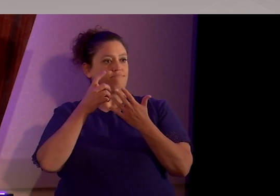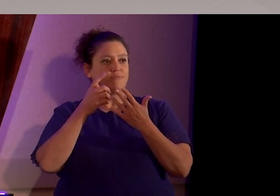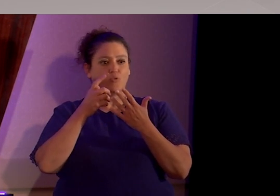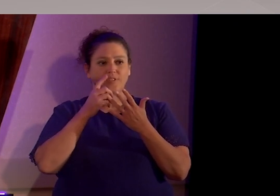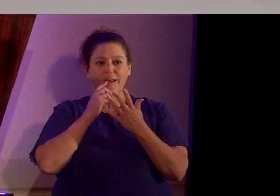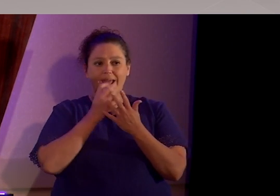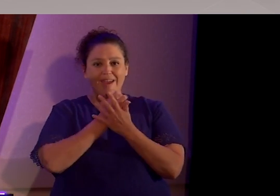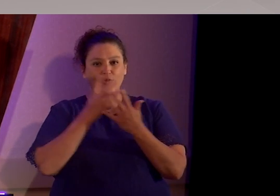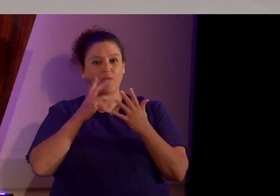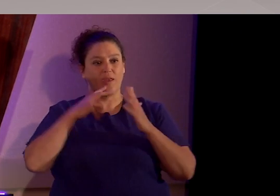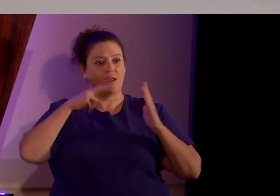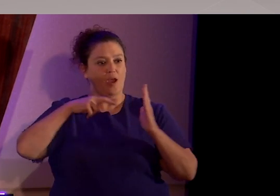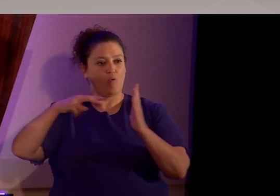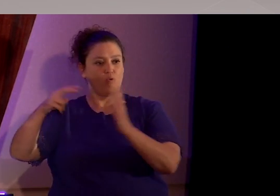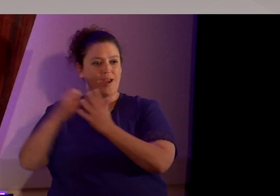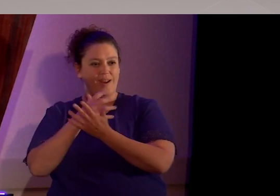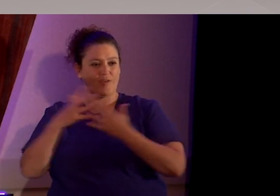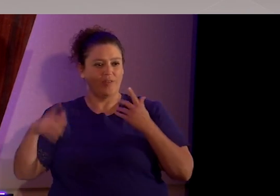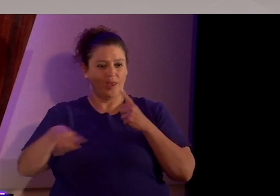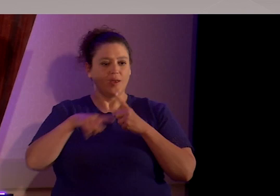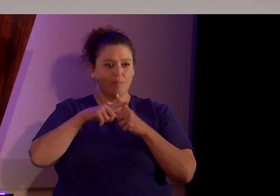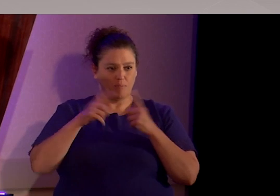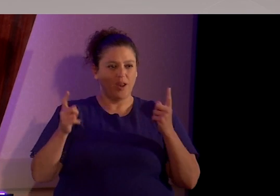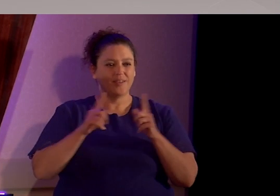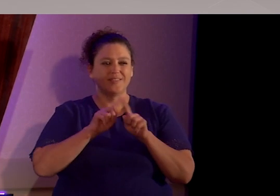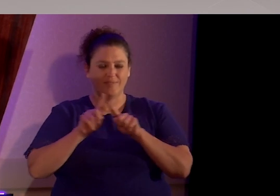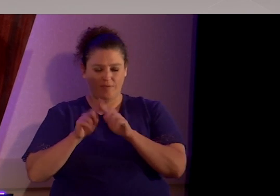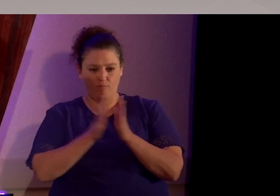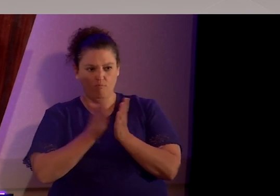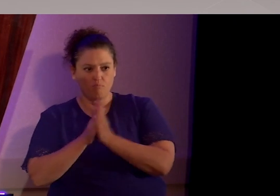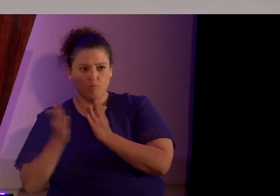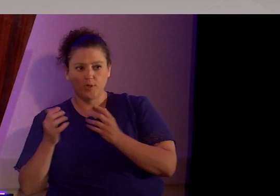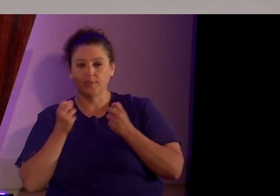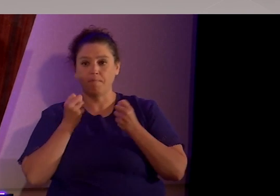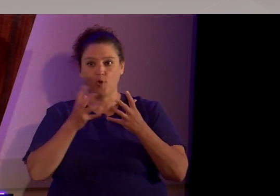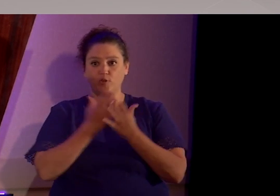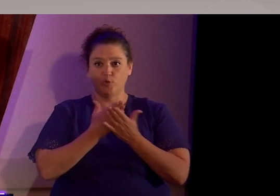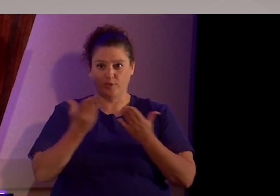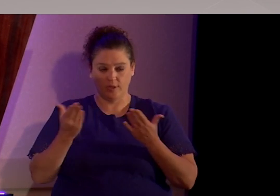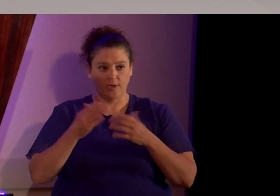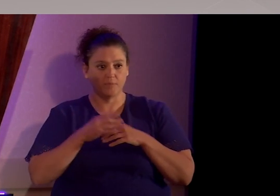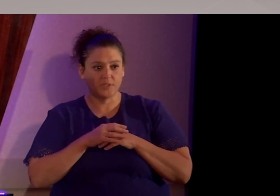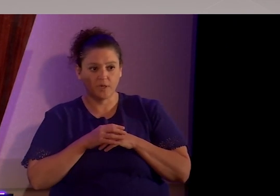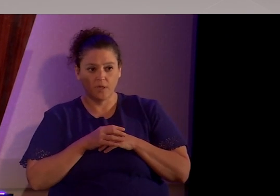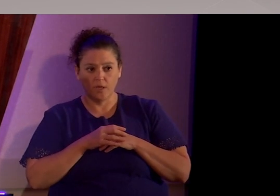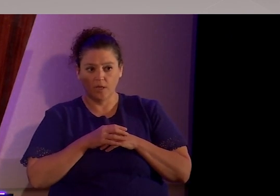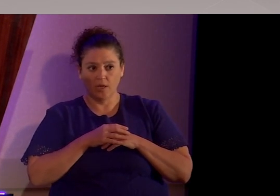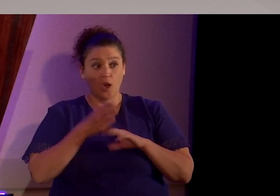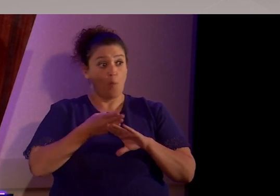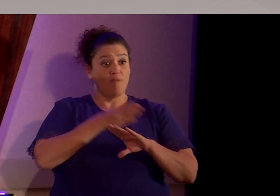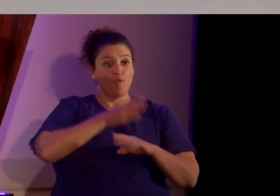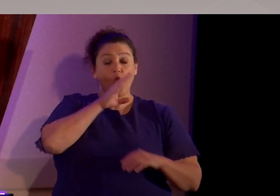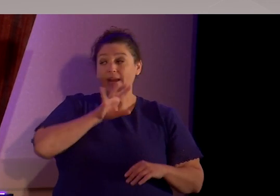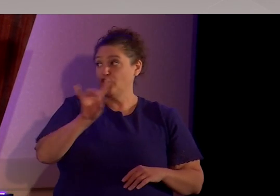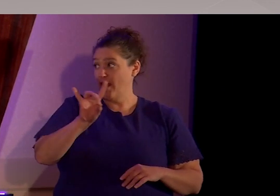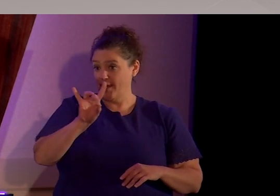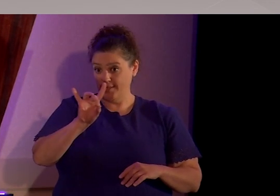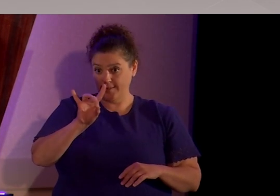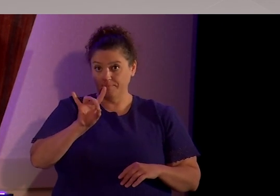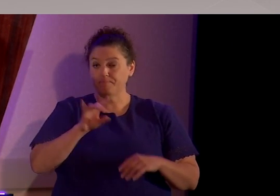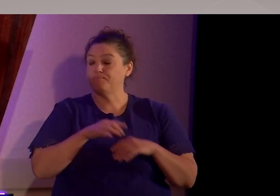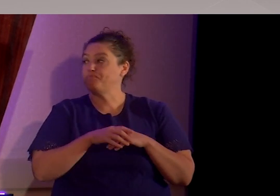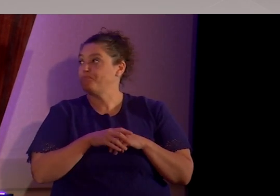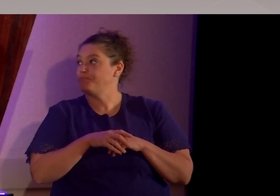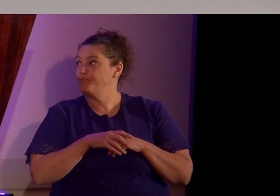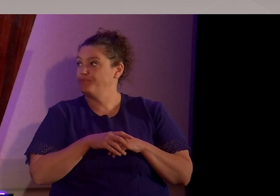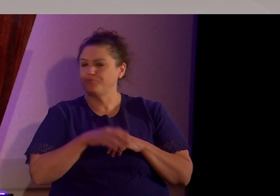and I read every single one, plus the comic books, multiple times before, you know, age eight. So,